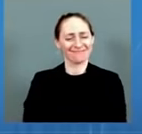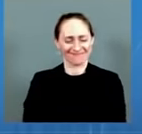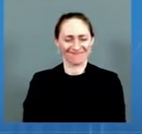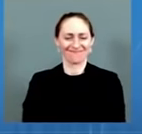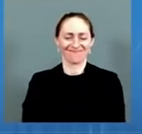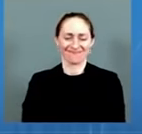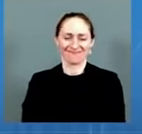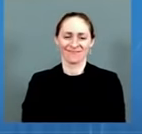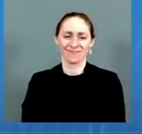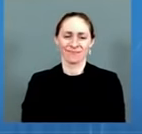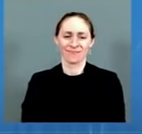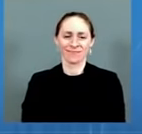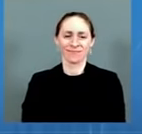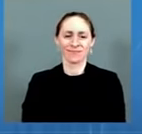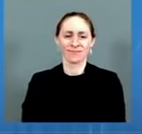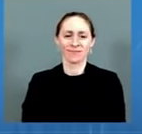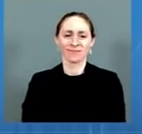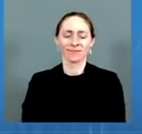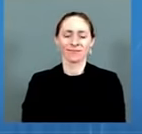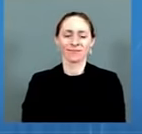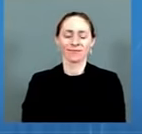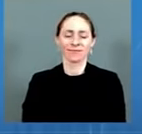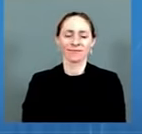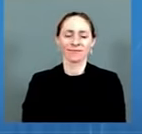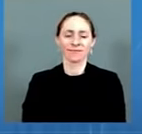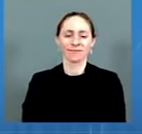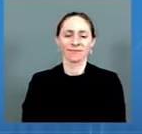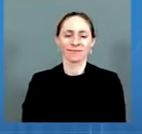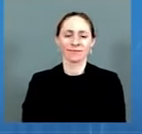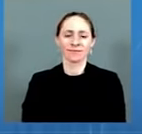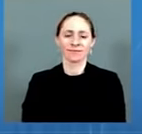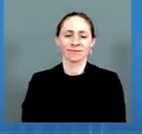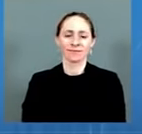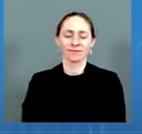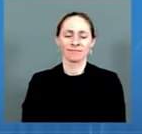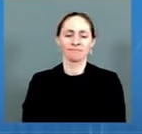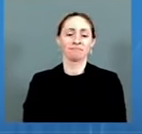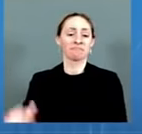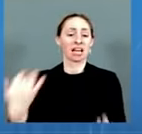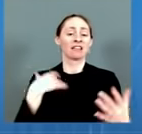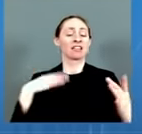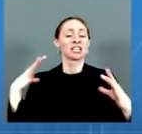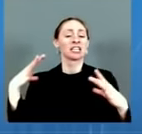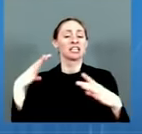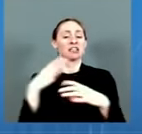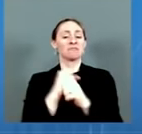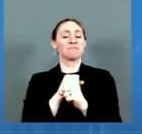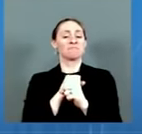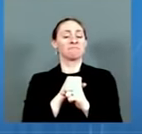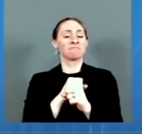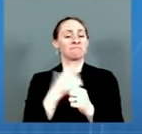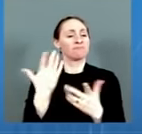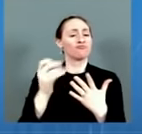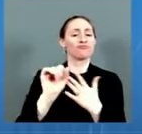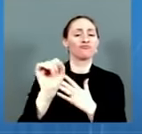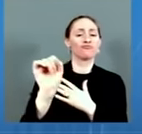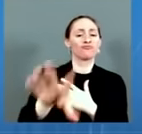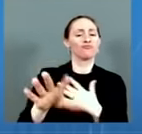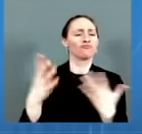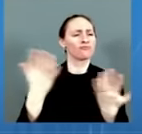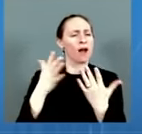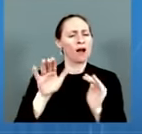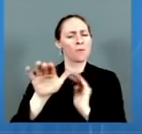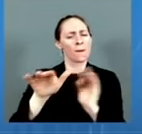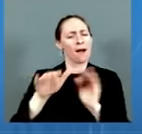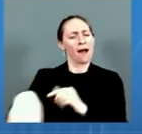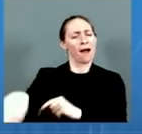Let me close with the message that we want every American to hear. If you're eligible for a booster shot, it's critical that